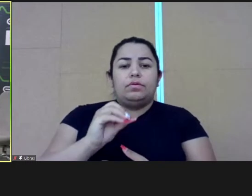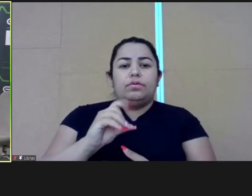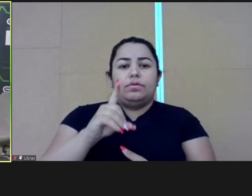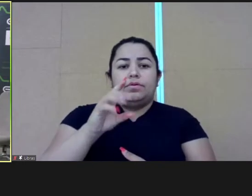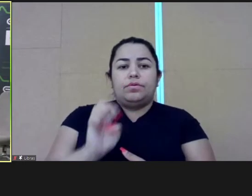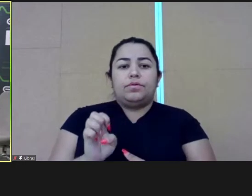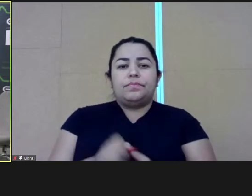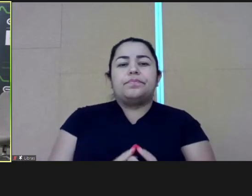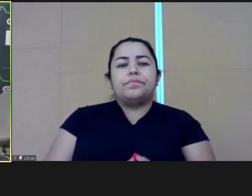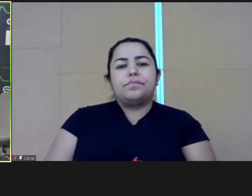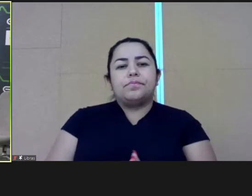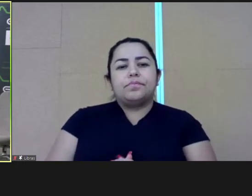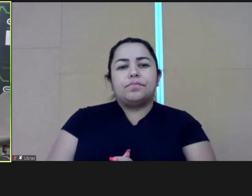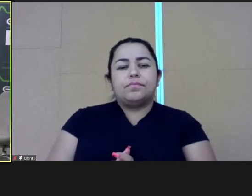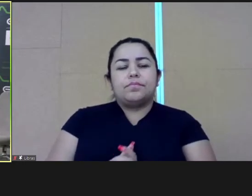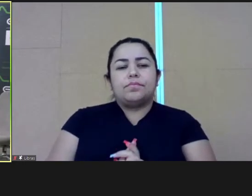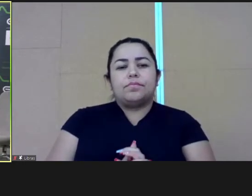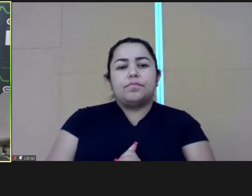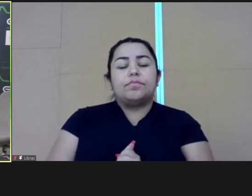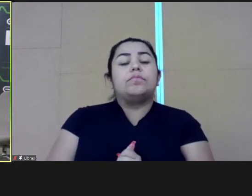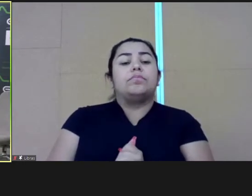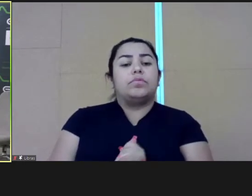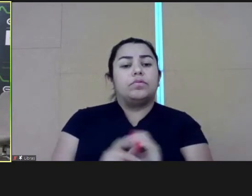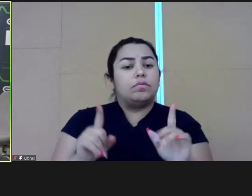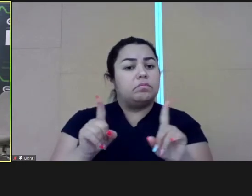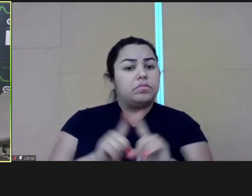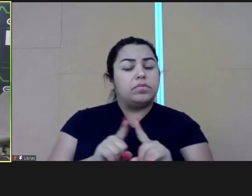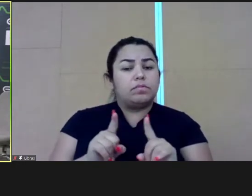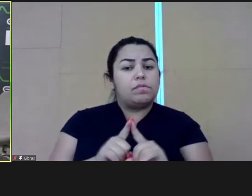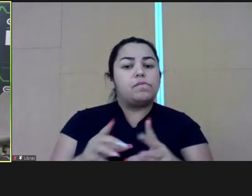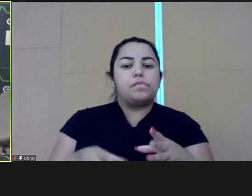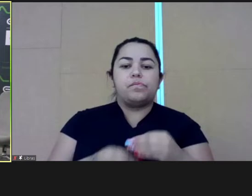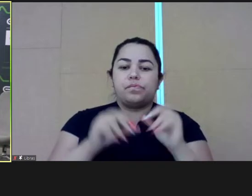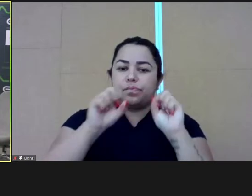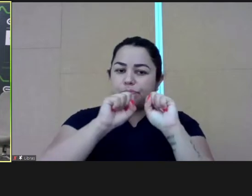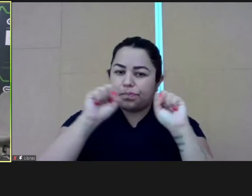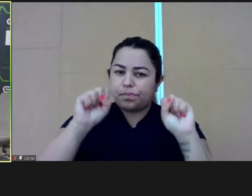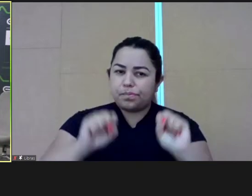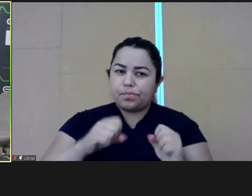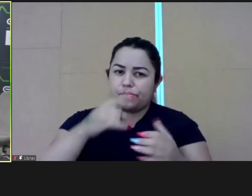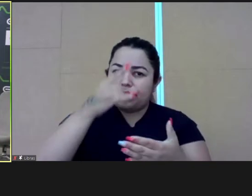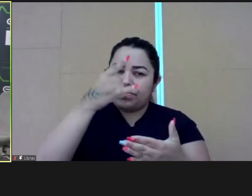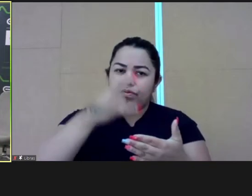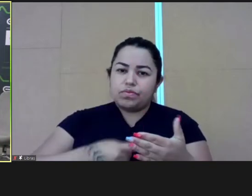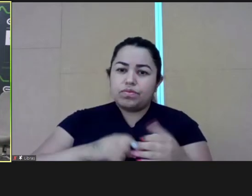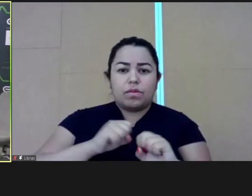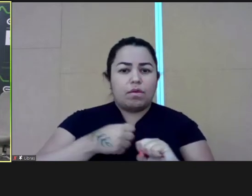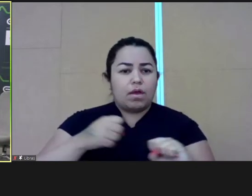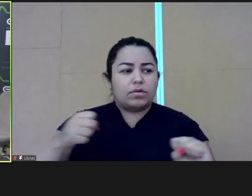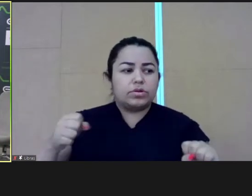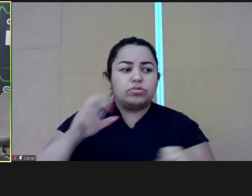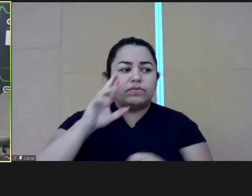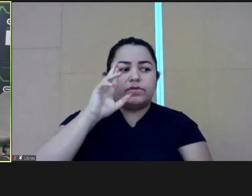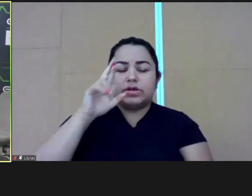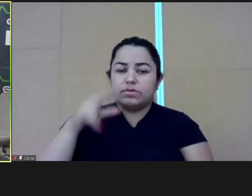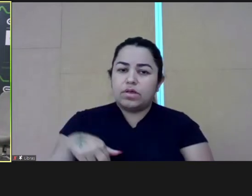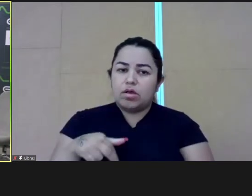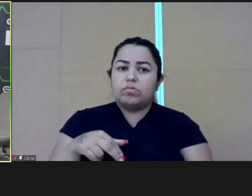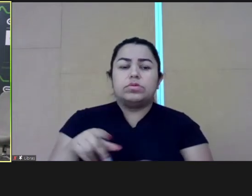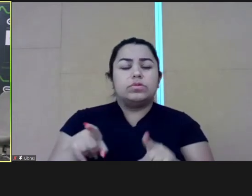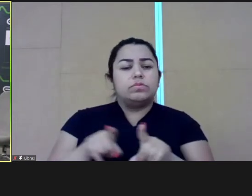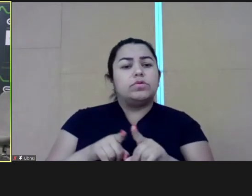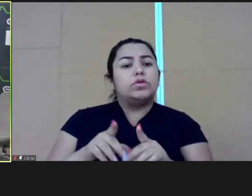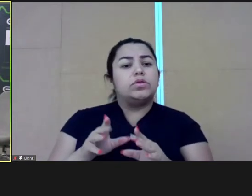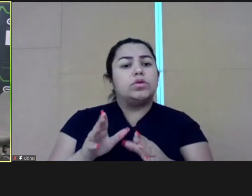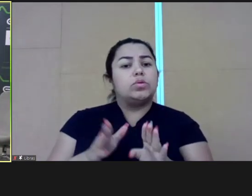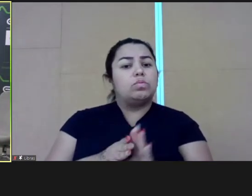Let's open this document to see everything is synthesized in this document. And that's what